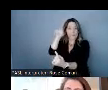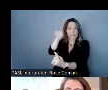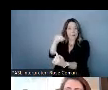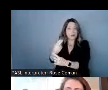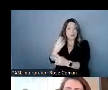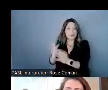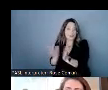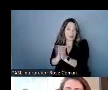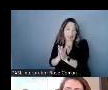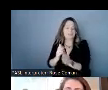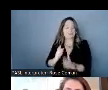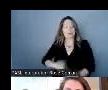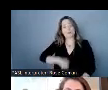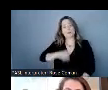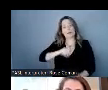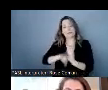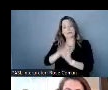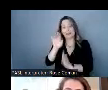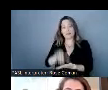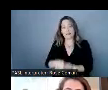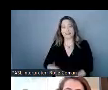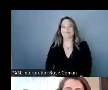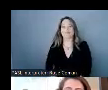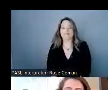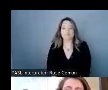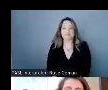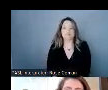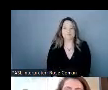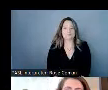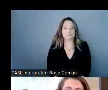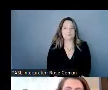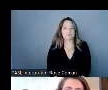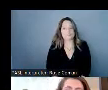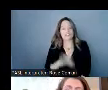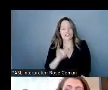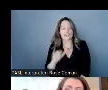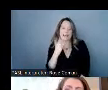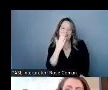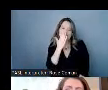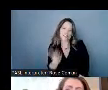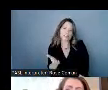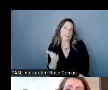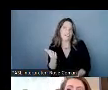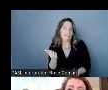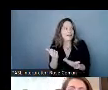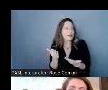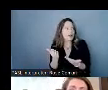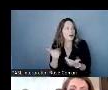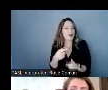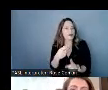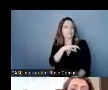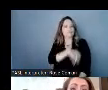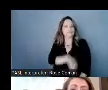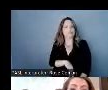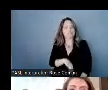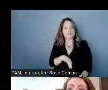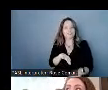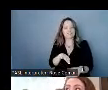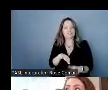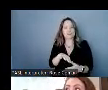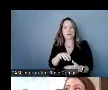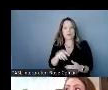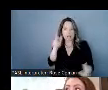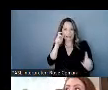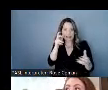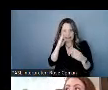so that's the good stuff that comes from listening to community members and talking about what